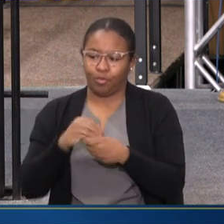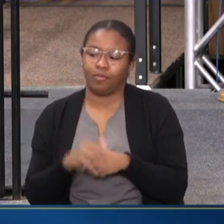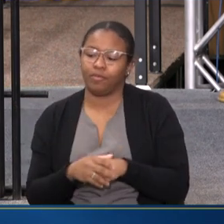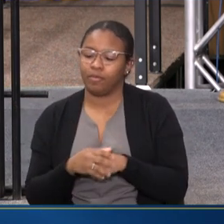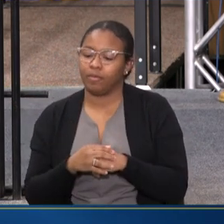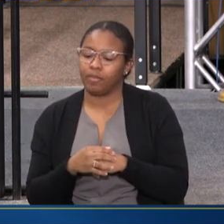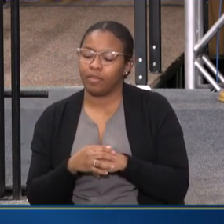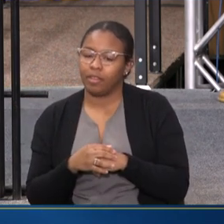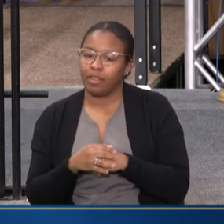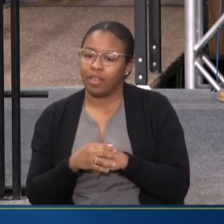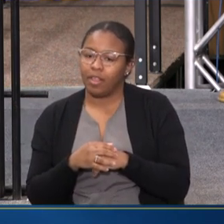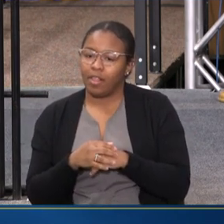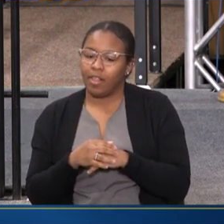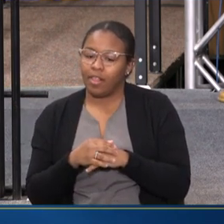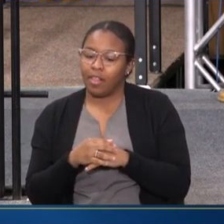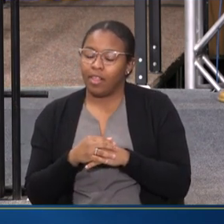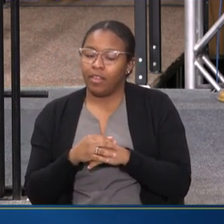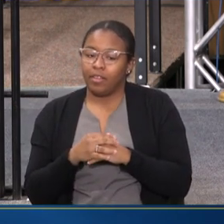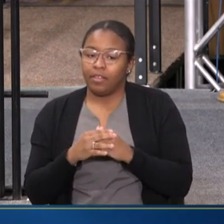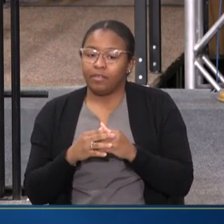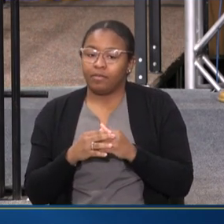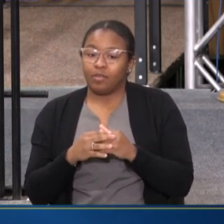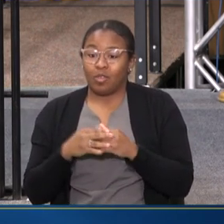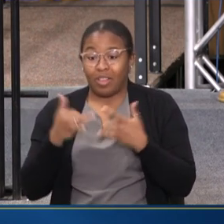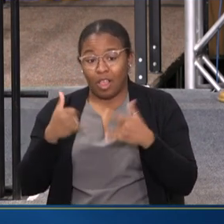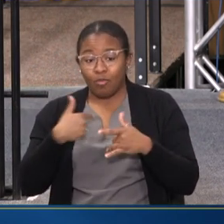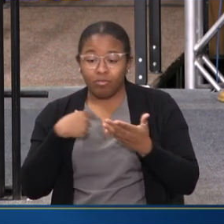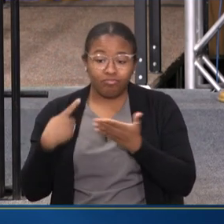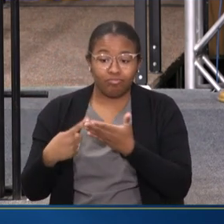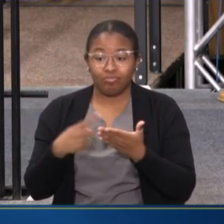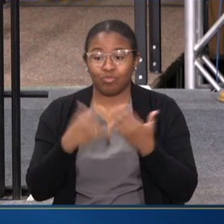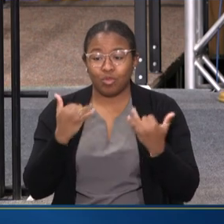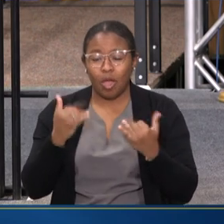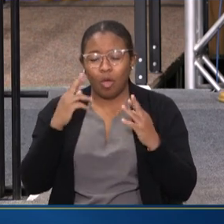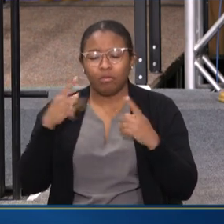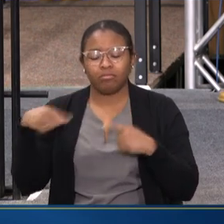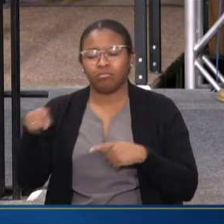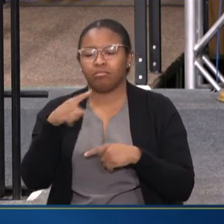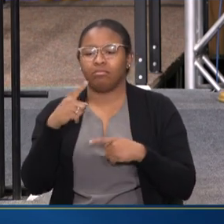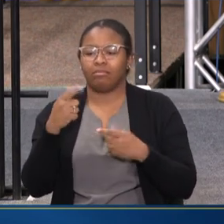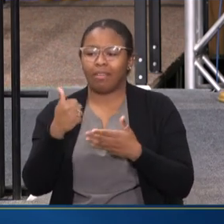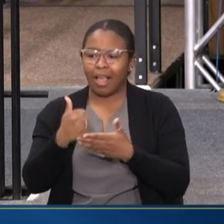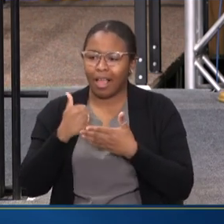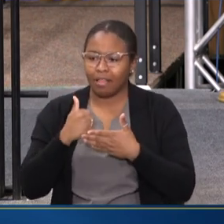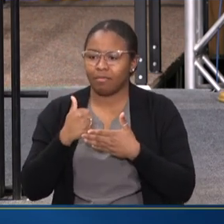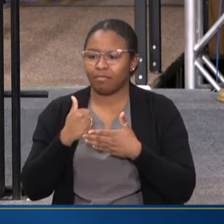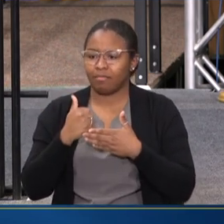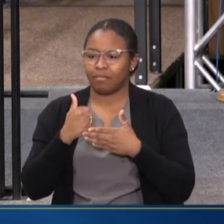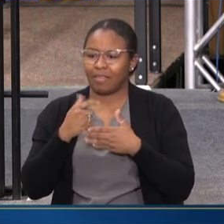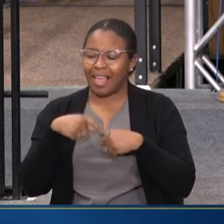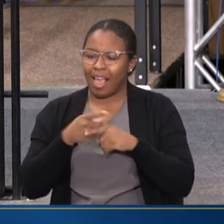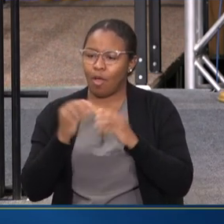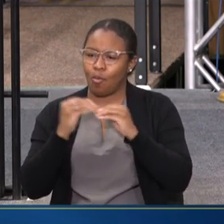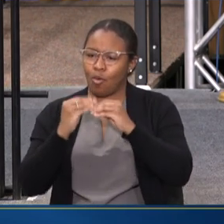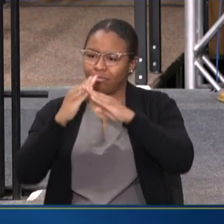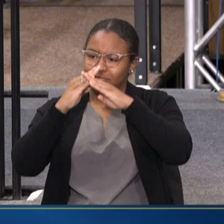AS WE TALK ABOUT THESE THINGS, I HOPE YOU WILL HELP US GET PAST THAT DOOR.